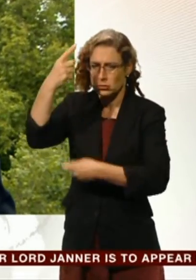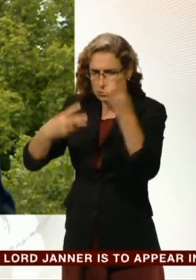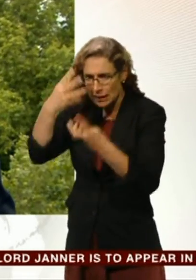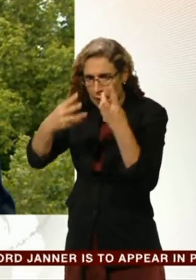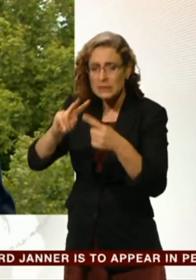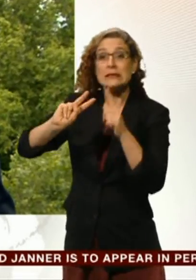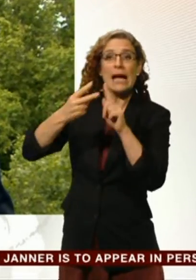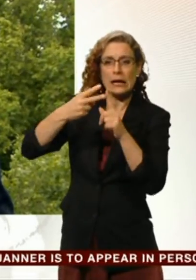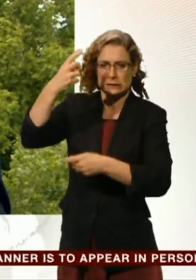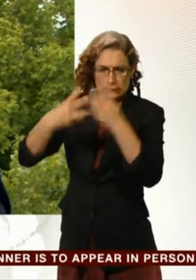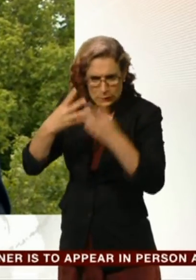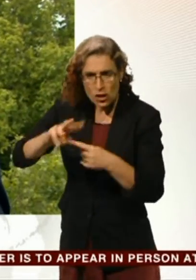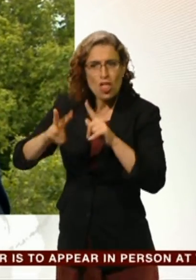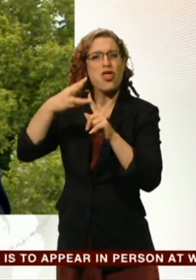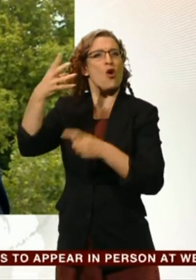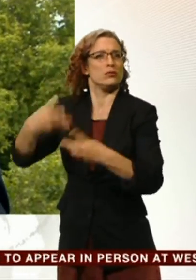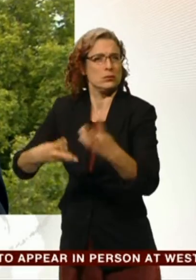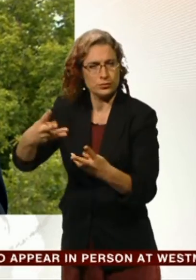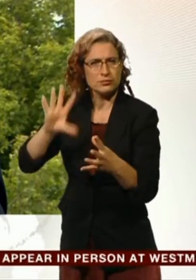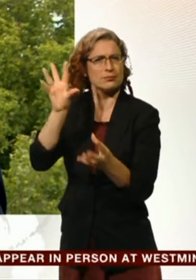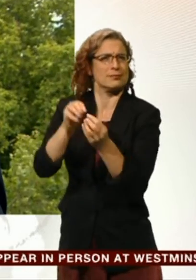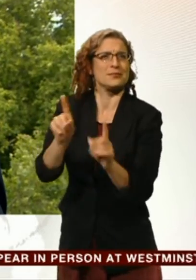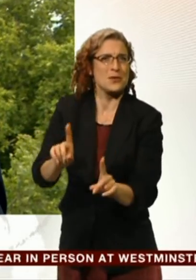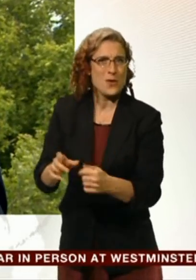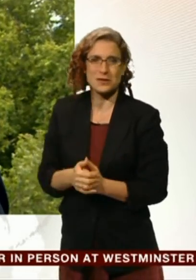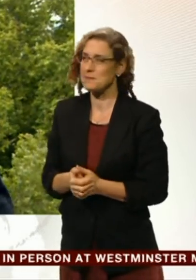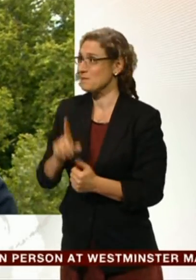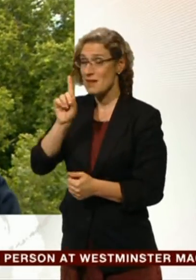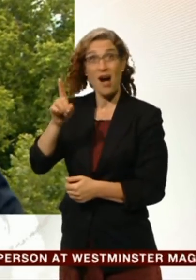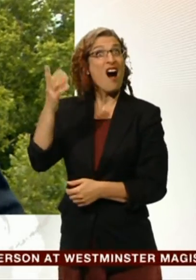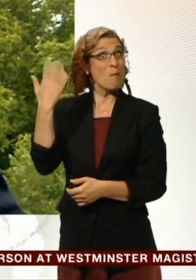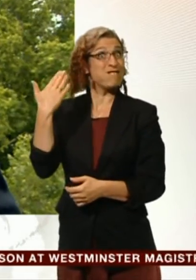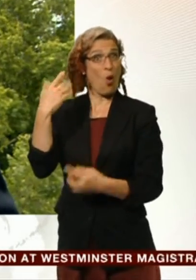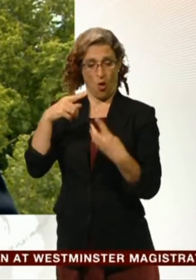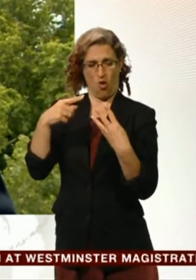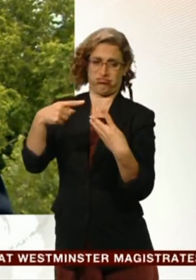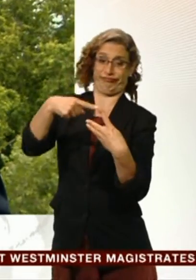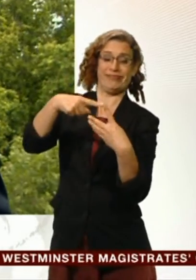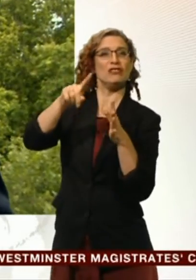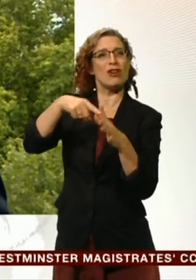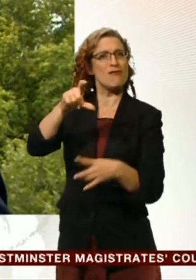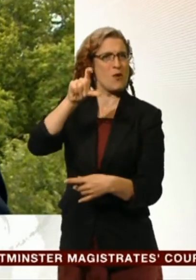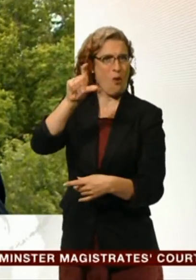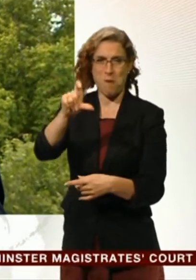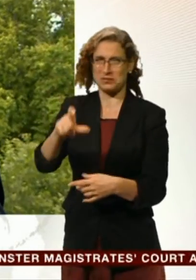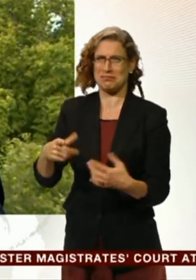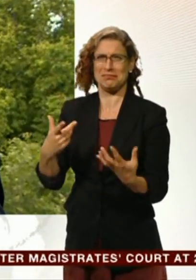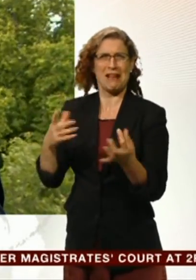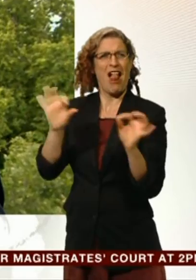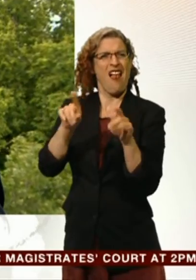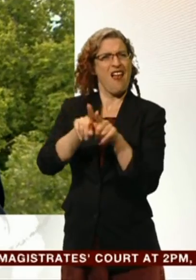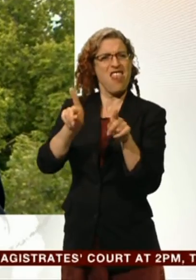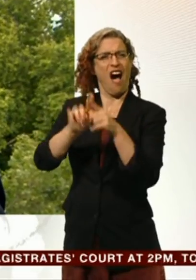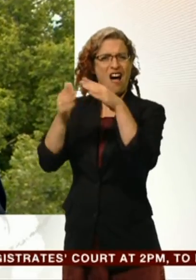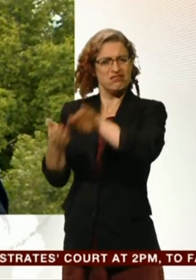performance of Jeremy Corbyn in this campaign that a man who just a few weeks ago was at the very fringes of the mainstream